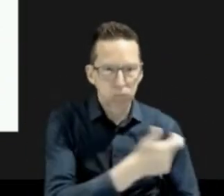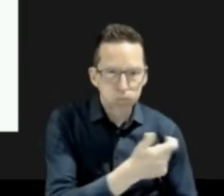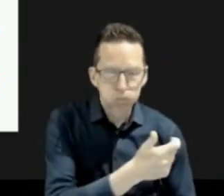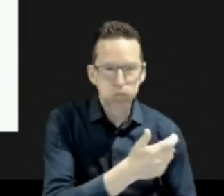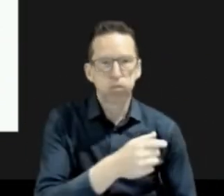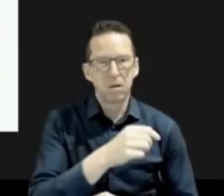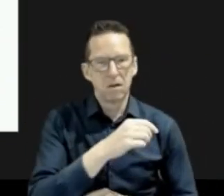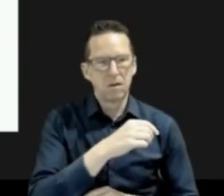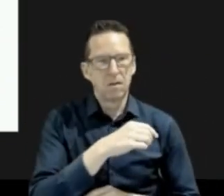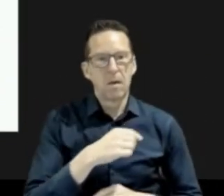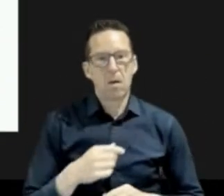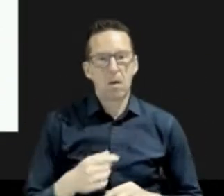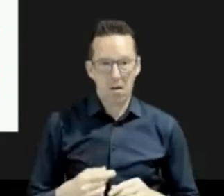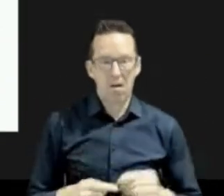variant.